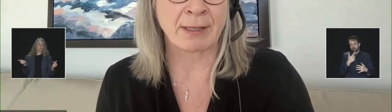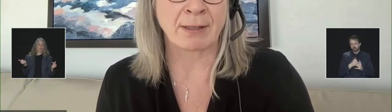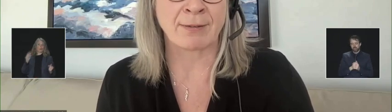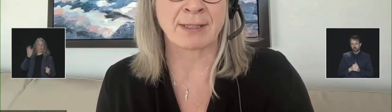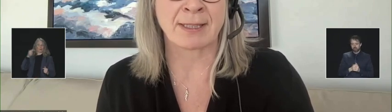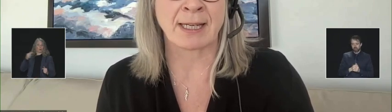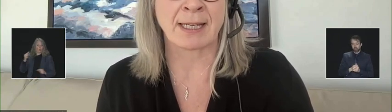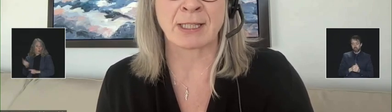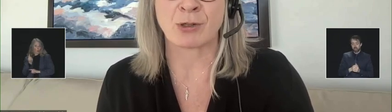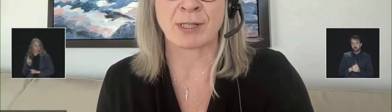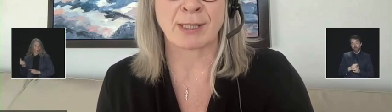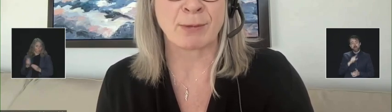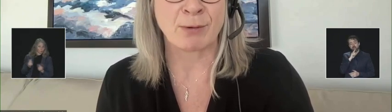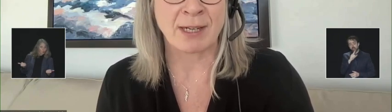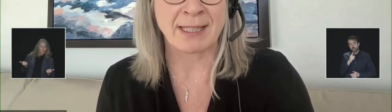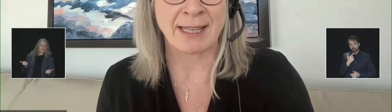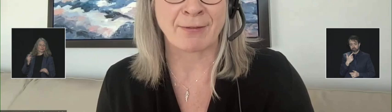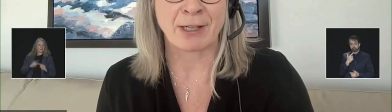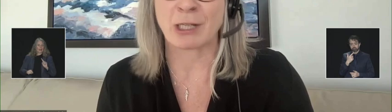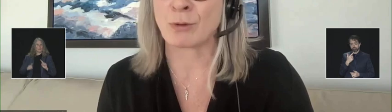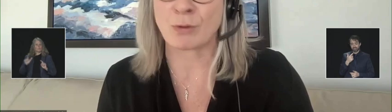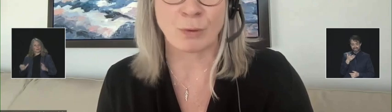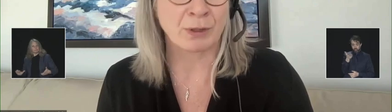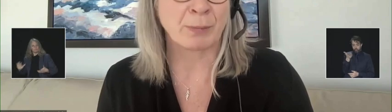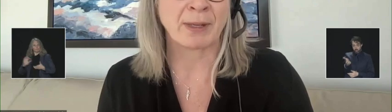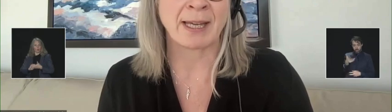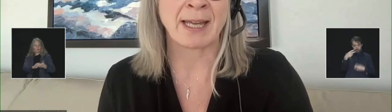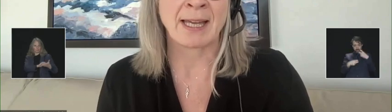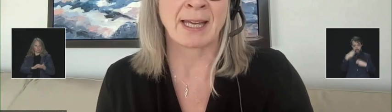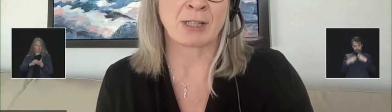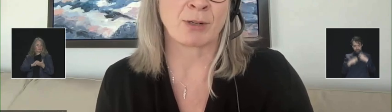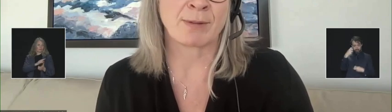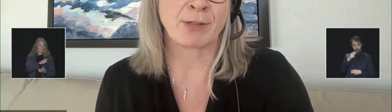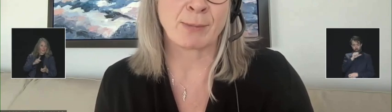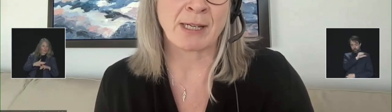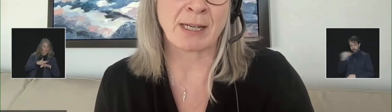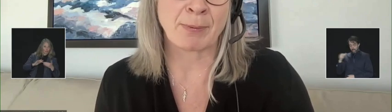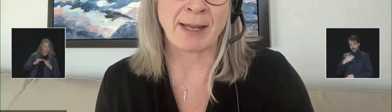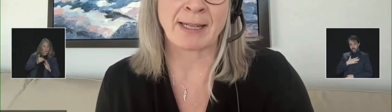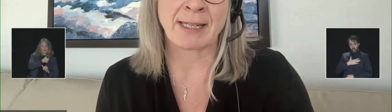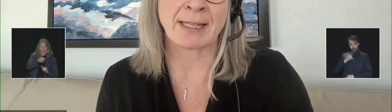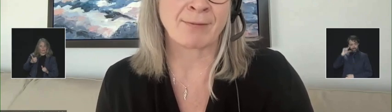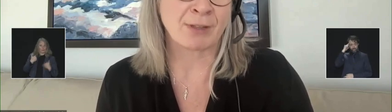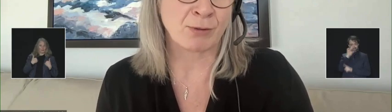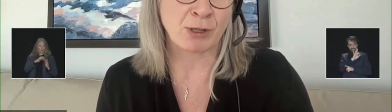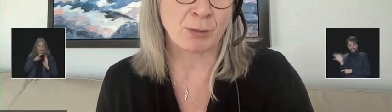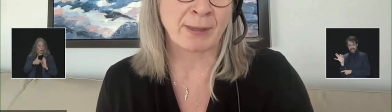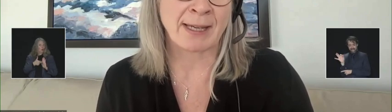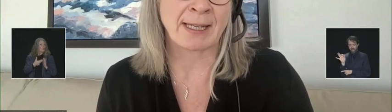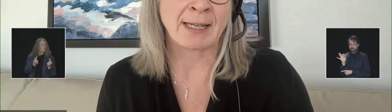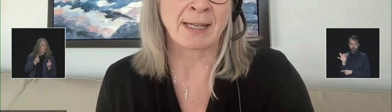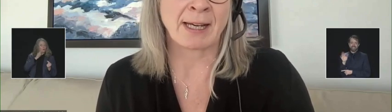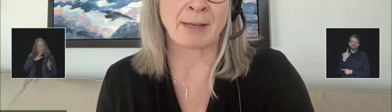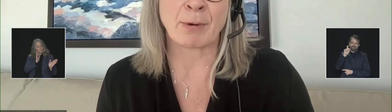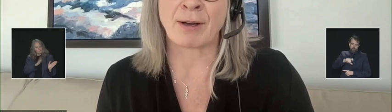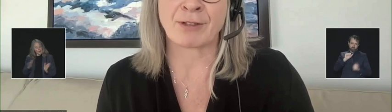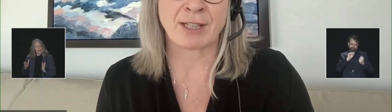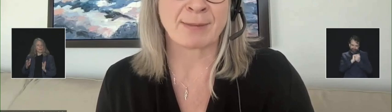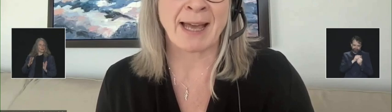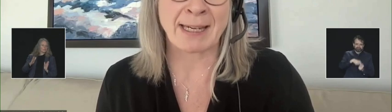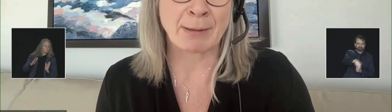federal government. Obviously, Indigenous communities have a huge role to play in terms of community planning and infrastructure planning,